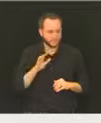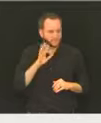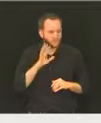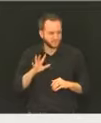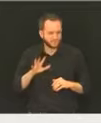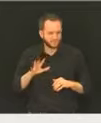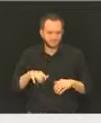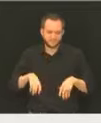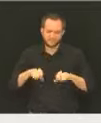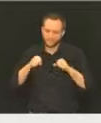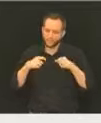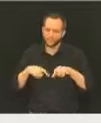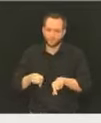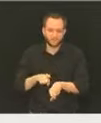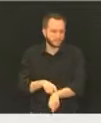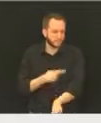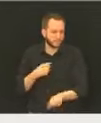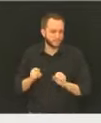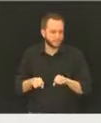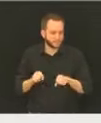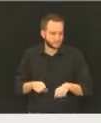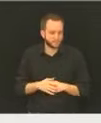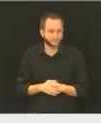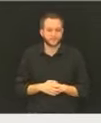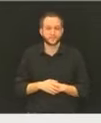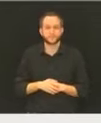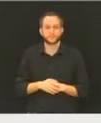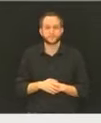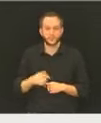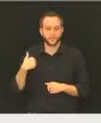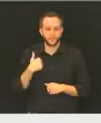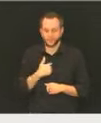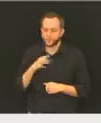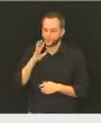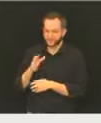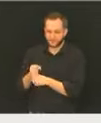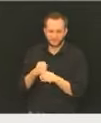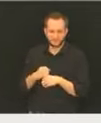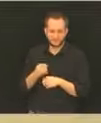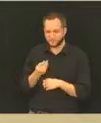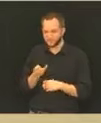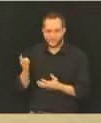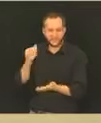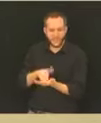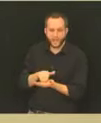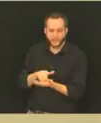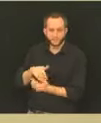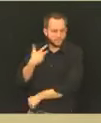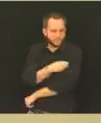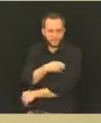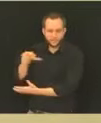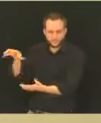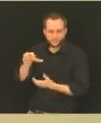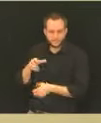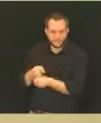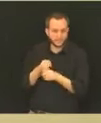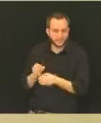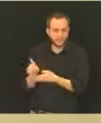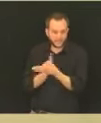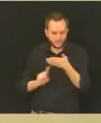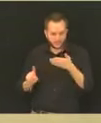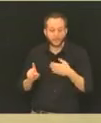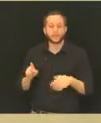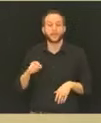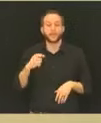And some weeks we'll have a few more thousand doses than others. And the number of appointment slots that we